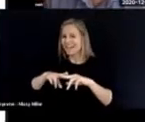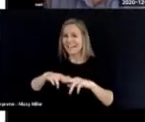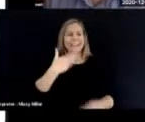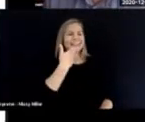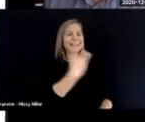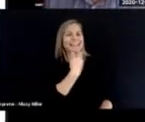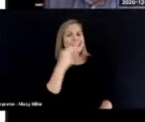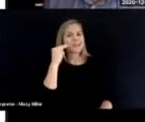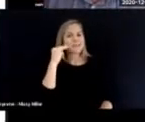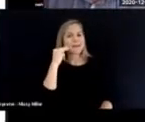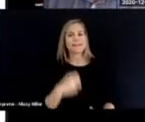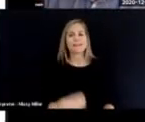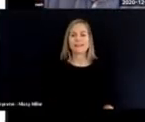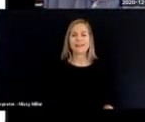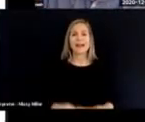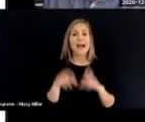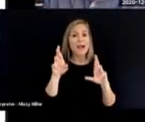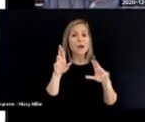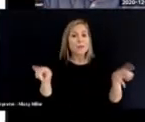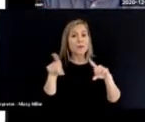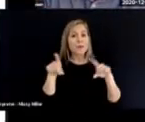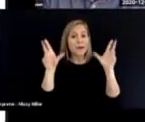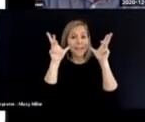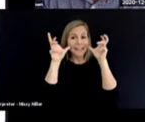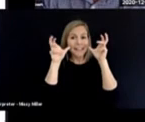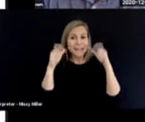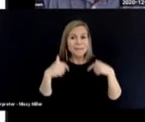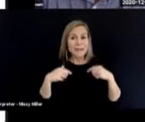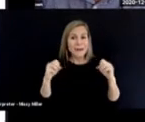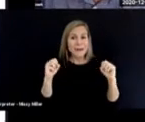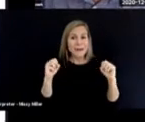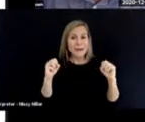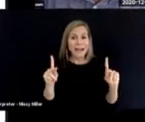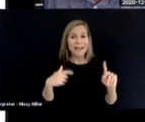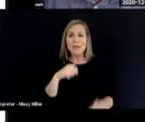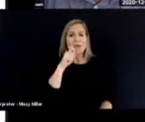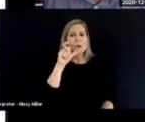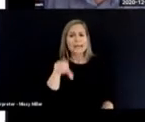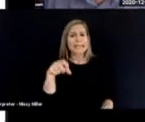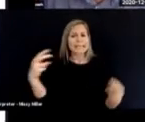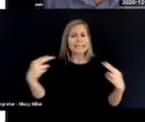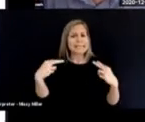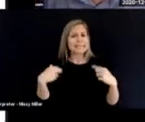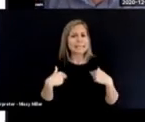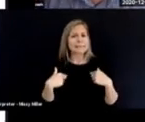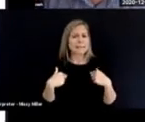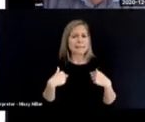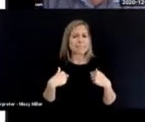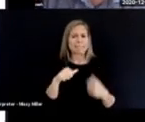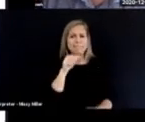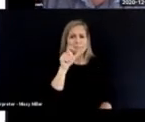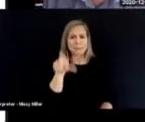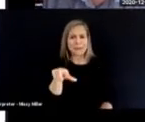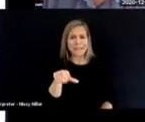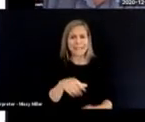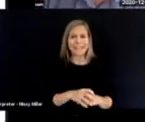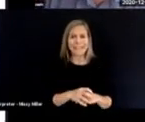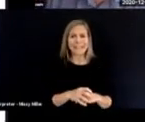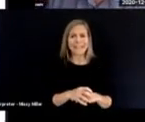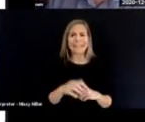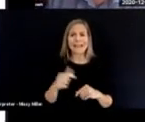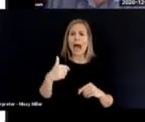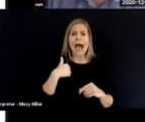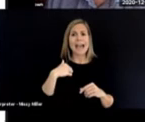I hope everyone can hear me. You don't really need to see me. I have a demented dog,